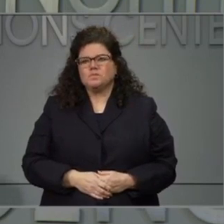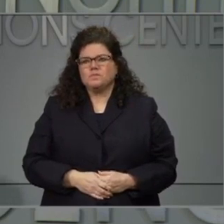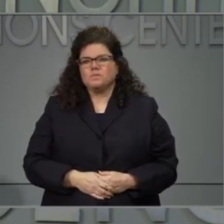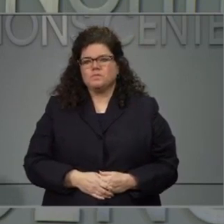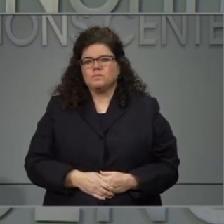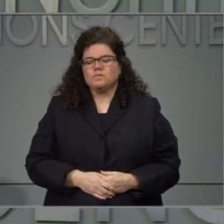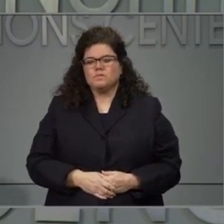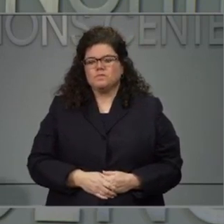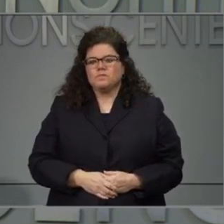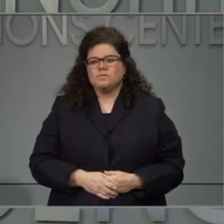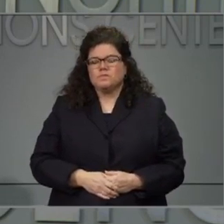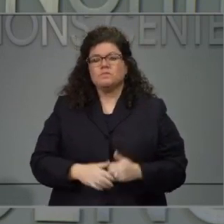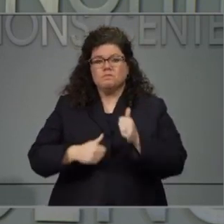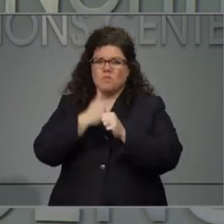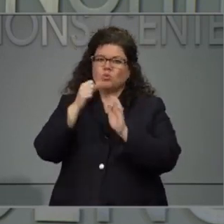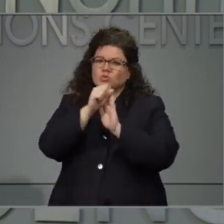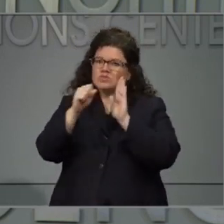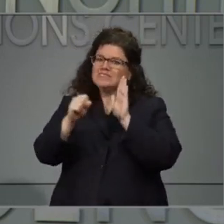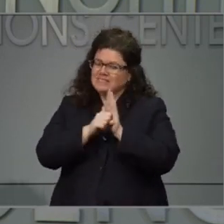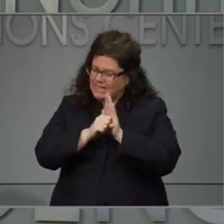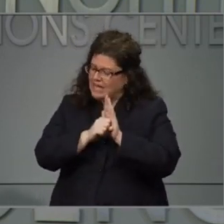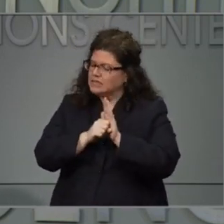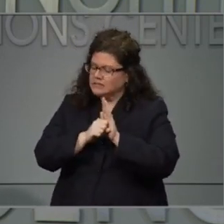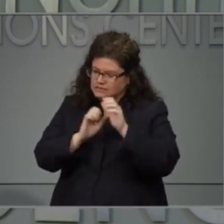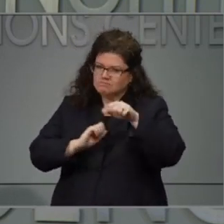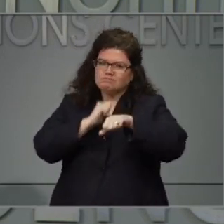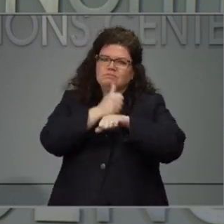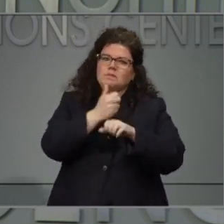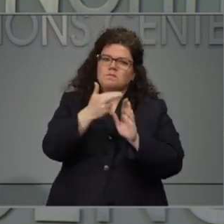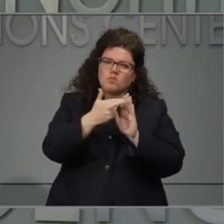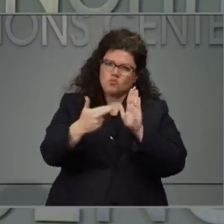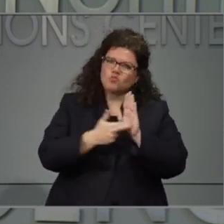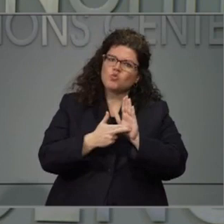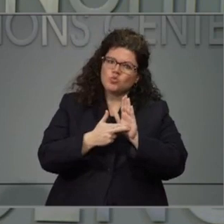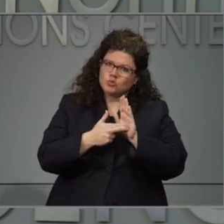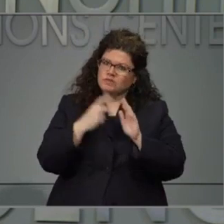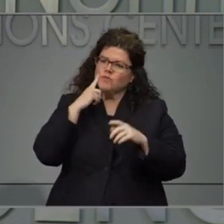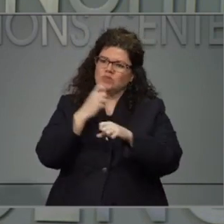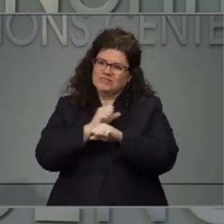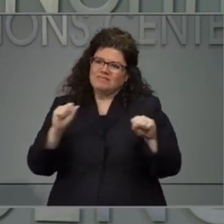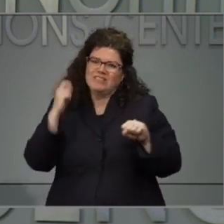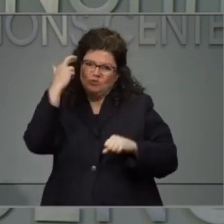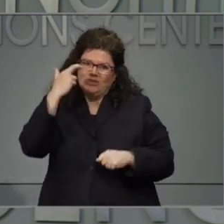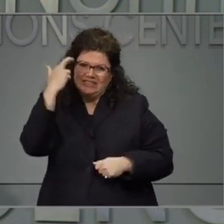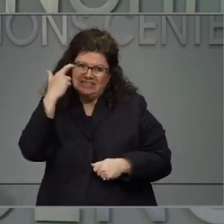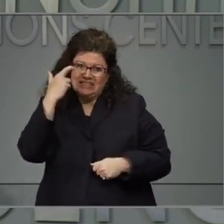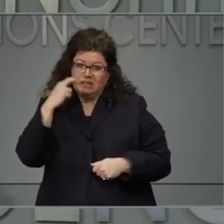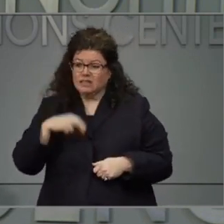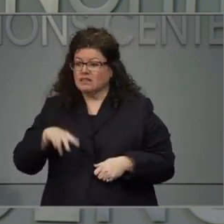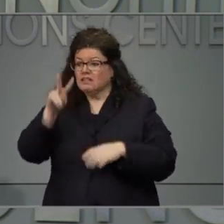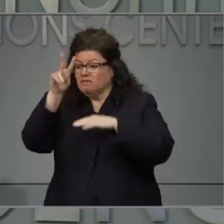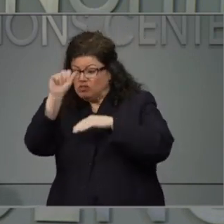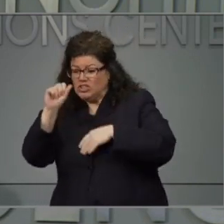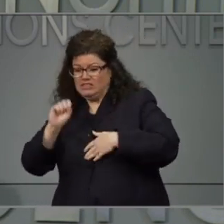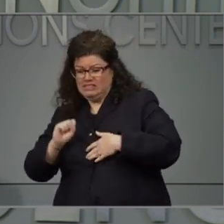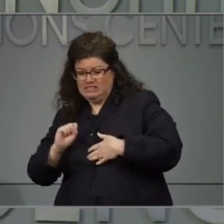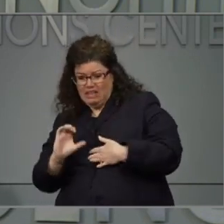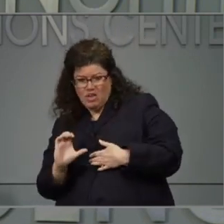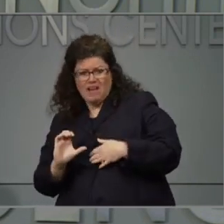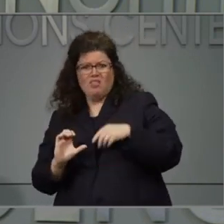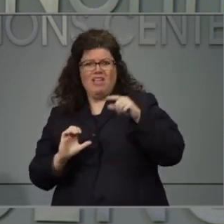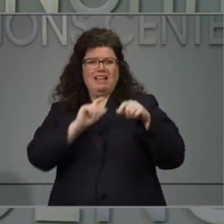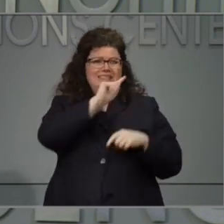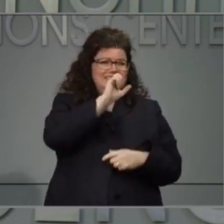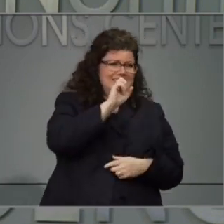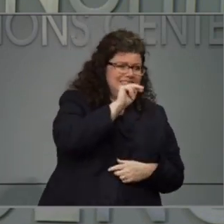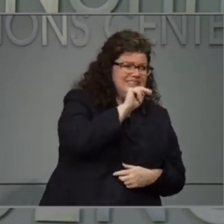states to do what they can. And it's not like our neighboring states haven't done anything. They have done